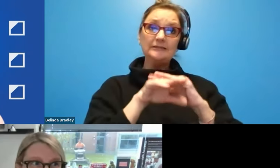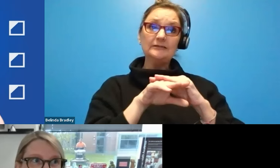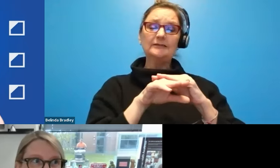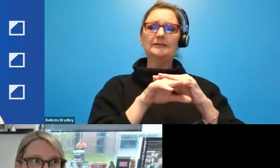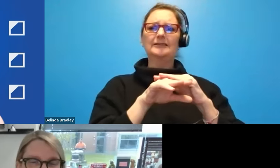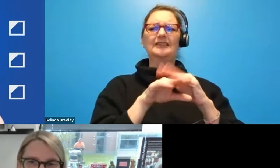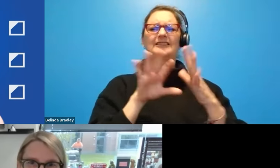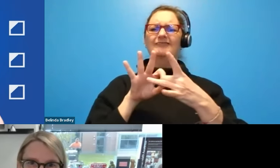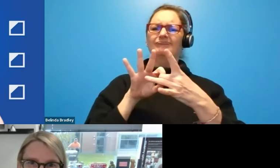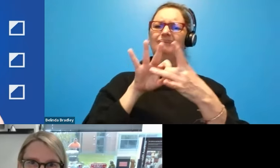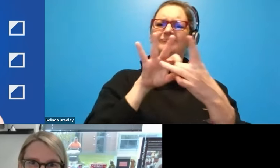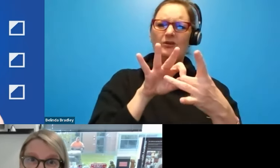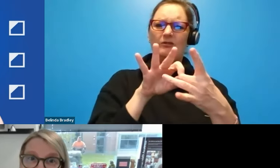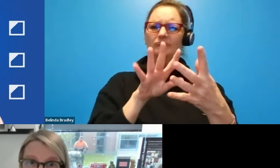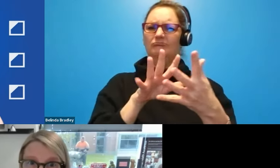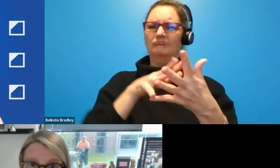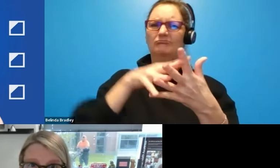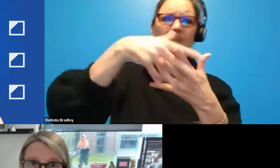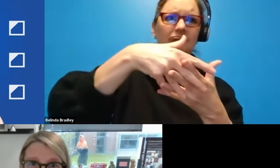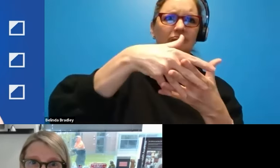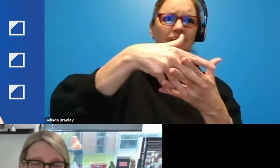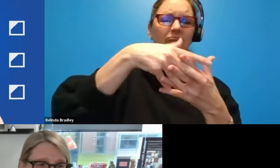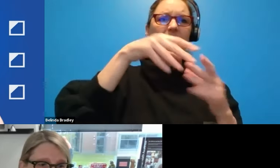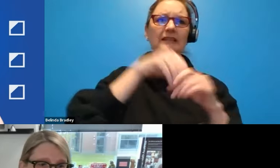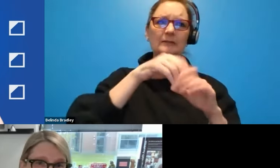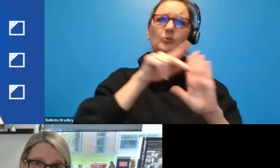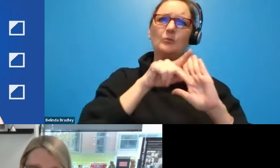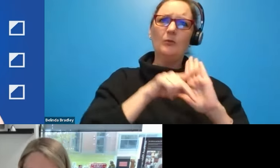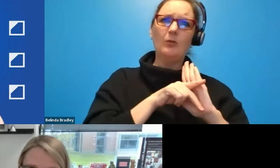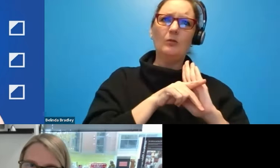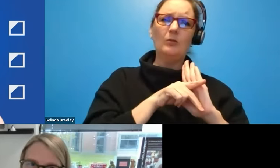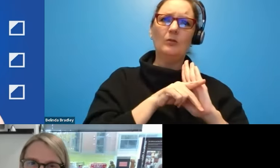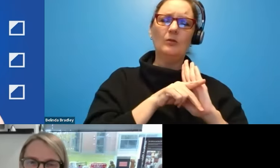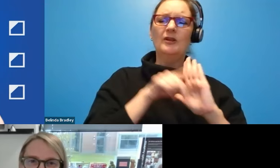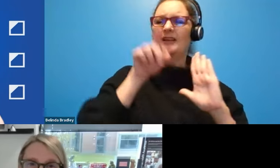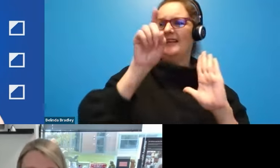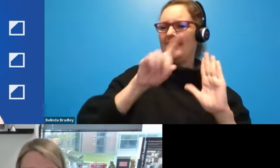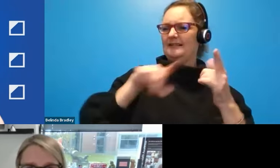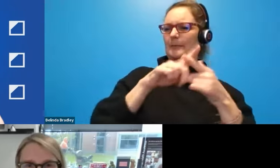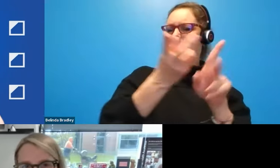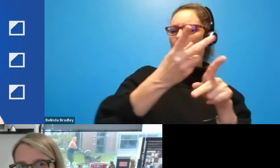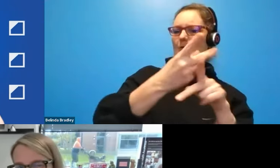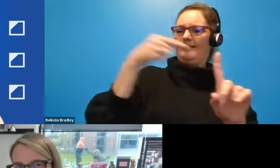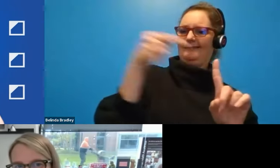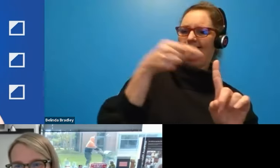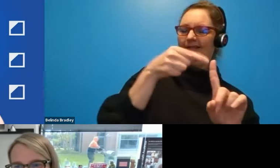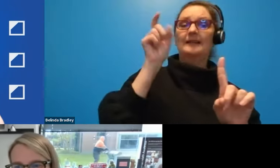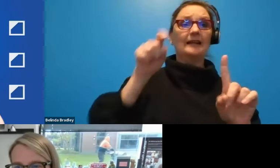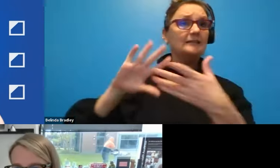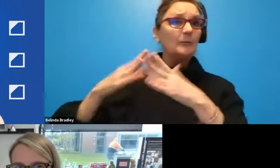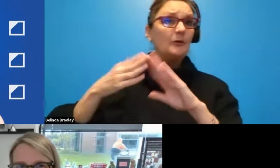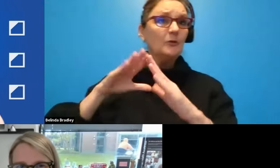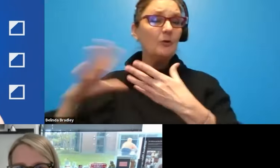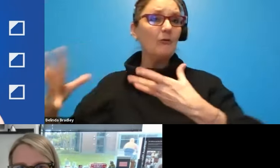it's really cemented to the principles. Um, and it has to be about the product. It has to be a community voice